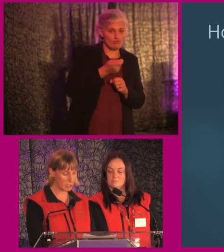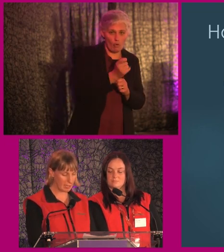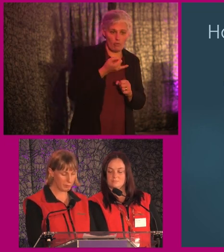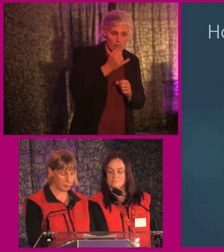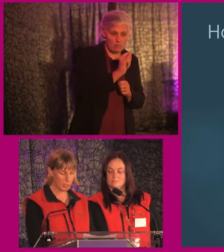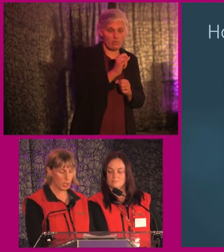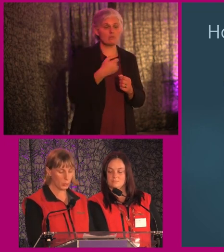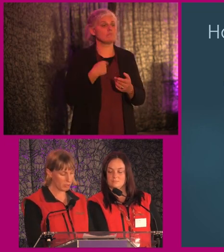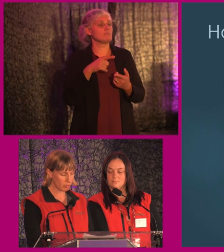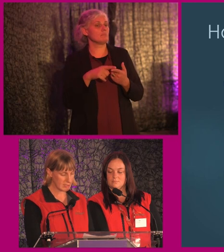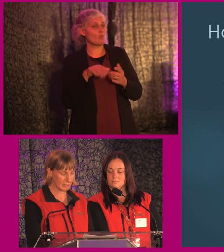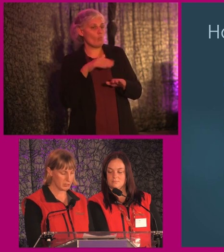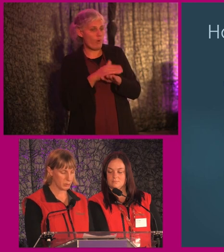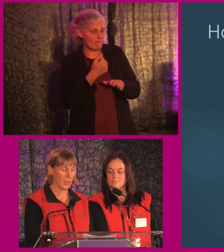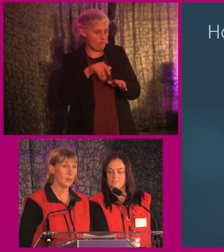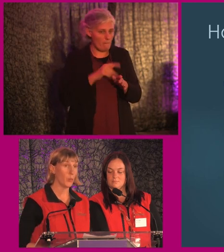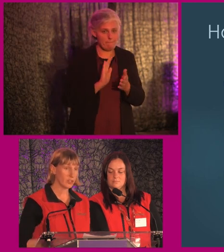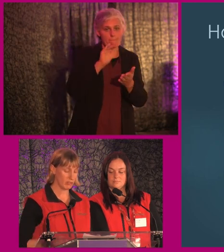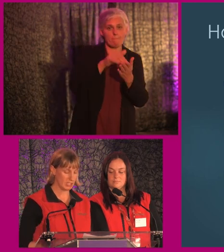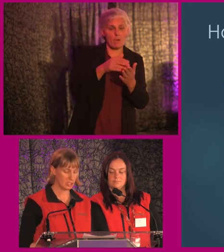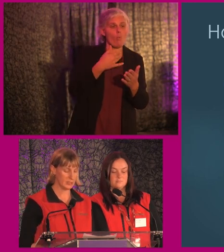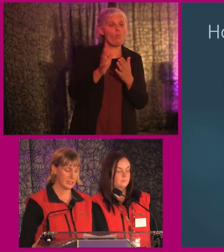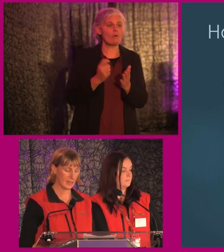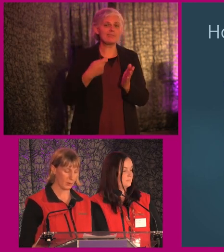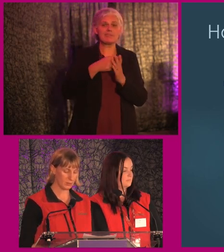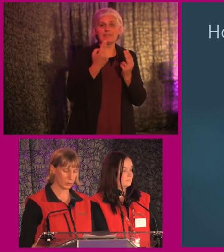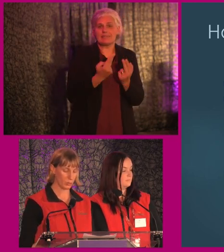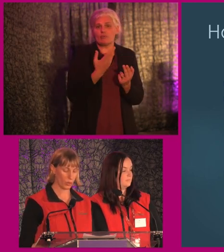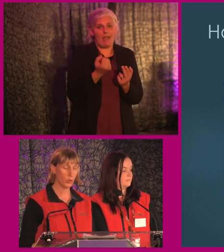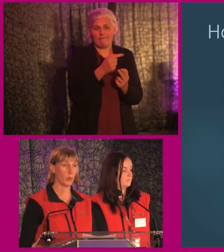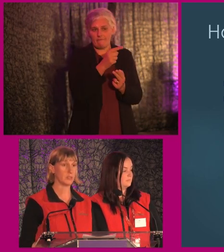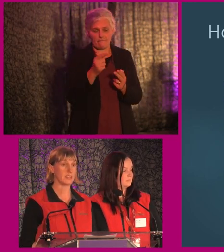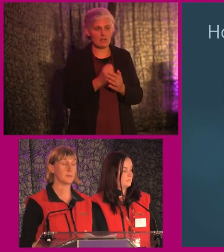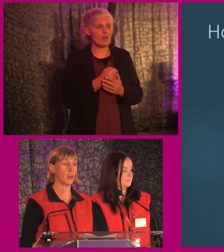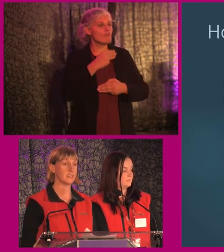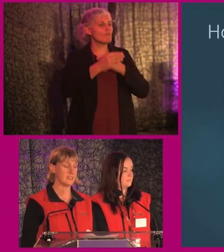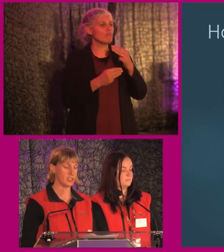where you live, where you're trying to get to and what your additional needs are. So the whole process is person-centred.